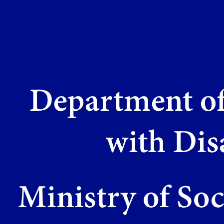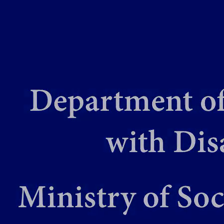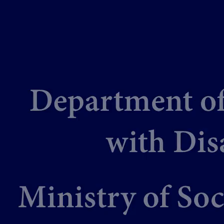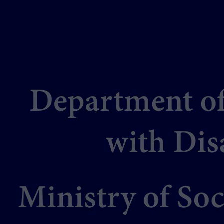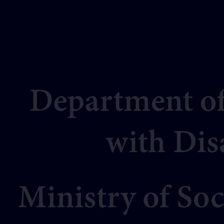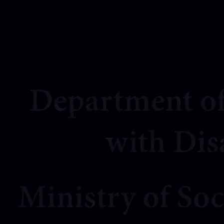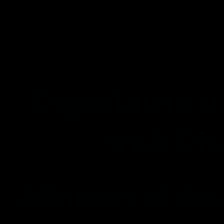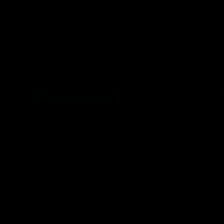knowhop. You